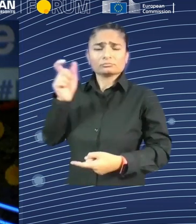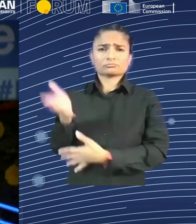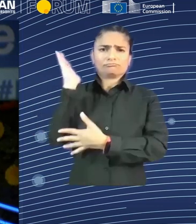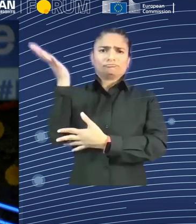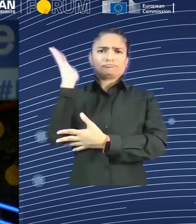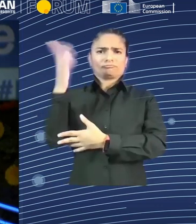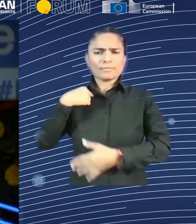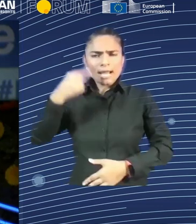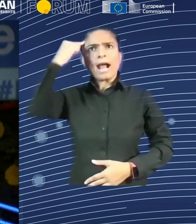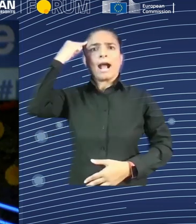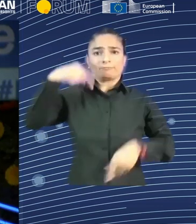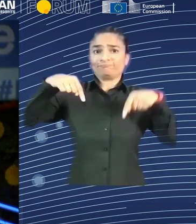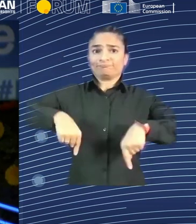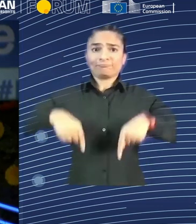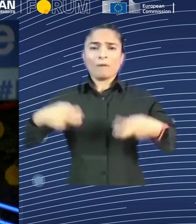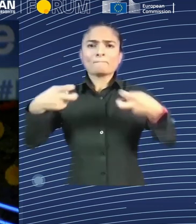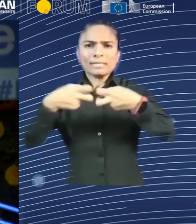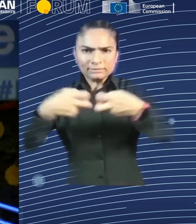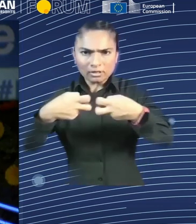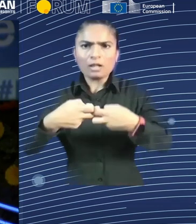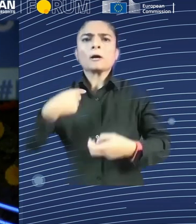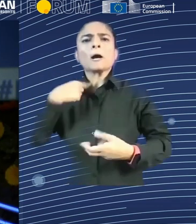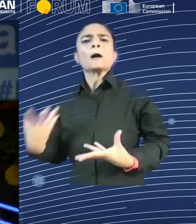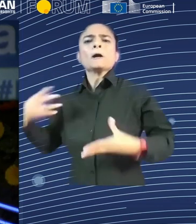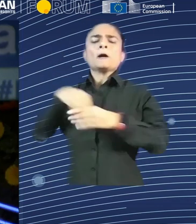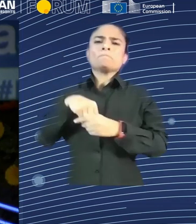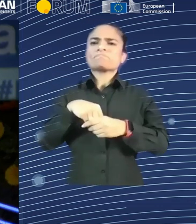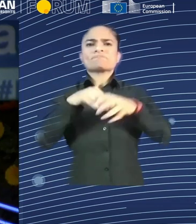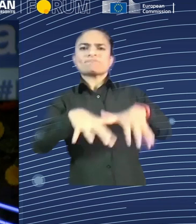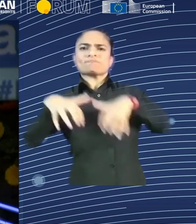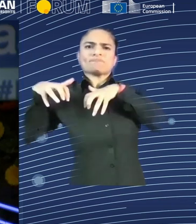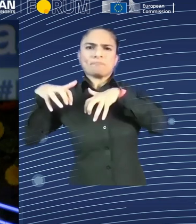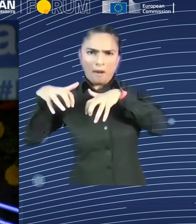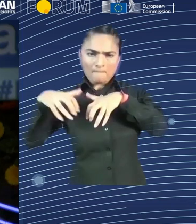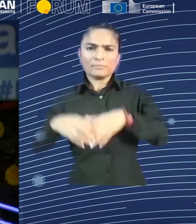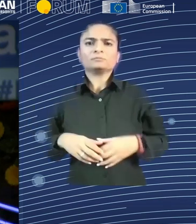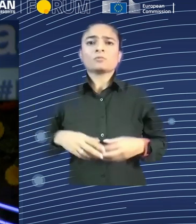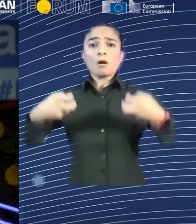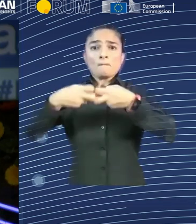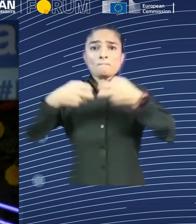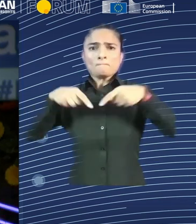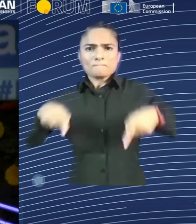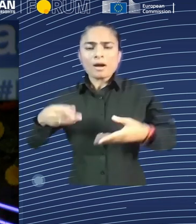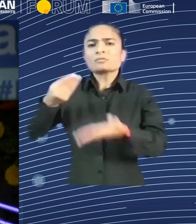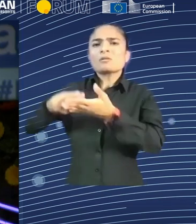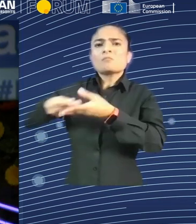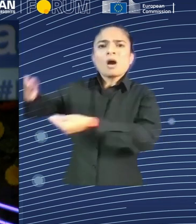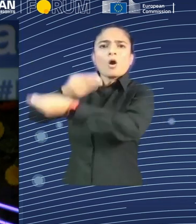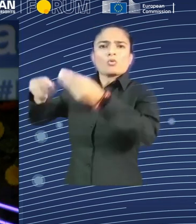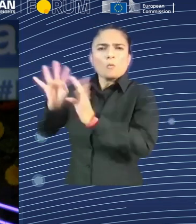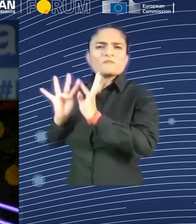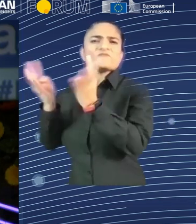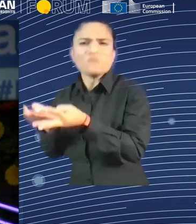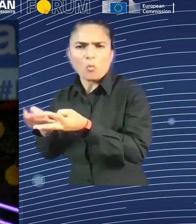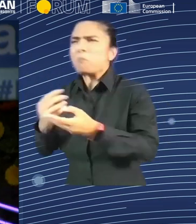Sir Christopoulos Pissaridis had the eighth annual Thomas Sopado Ashcopa lecture on the future of work. And he was talking about technology